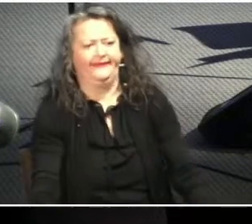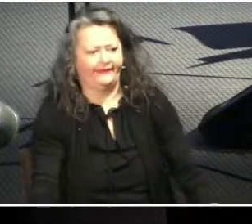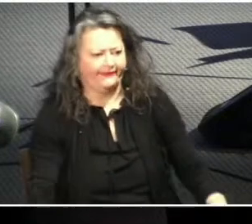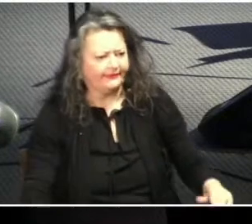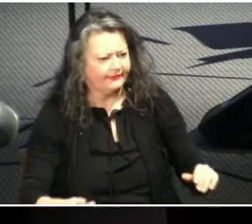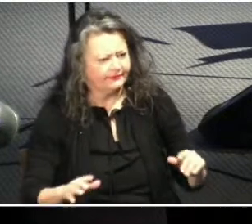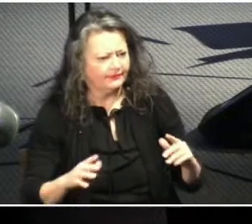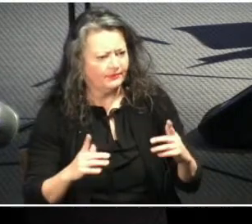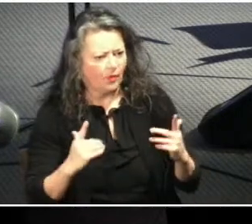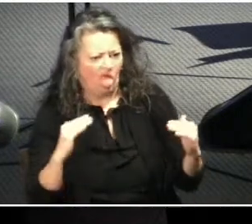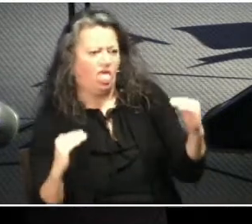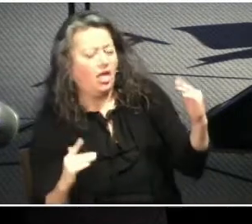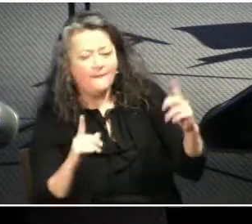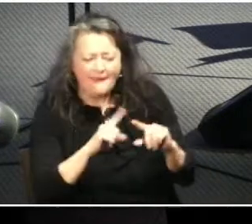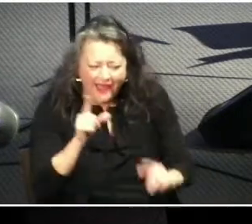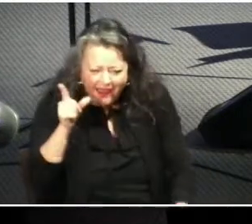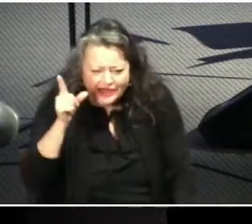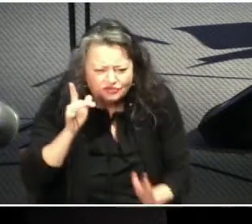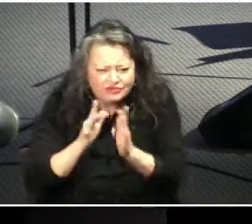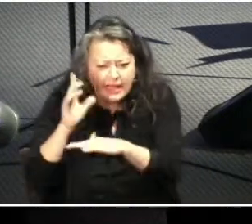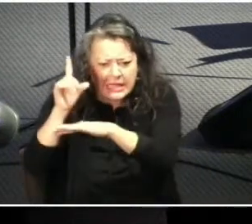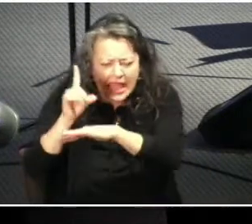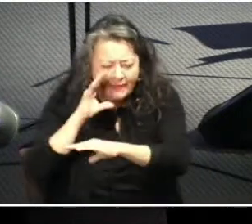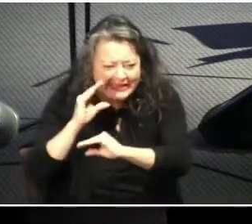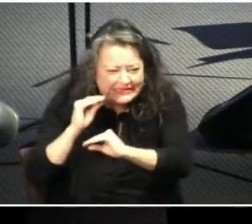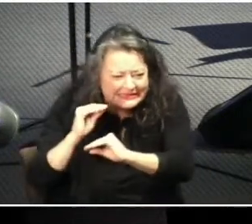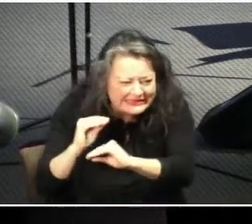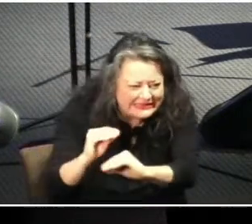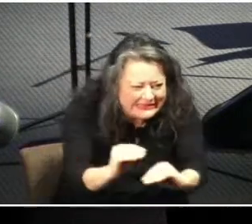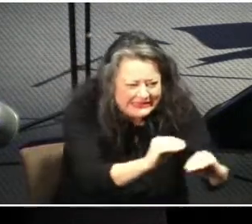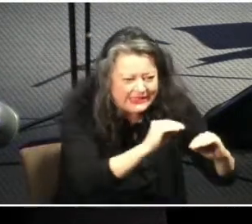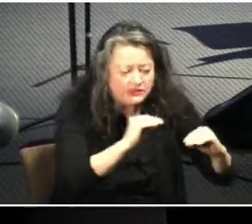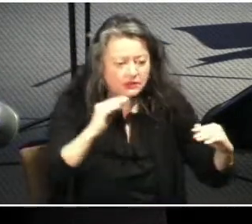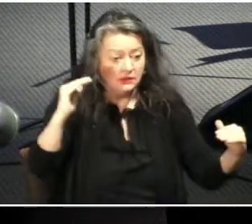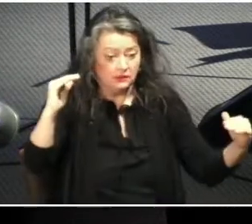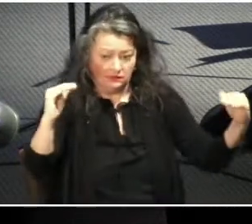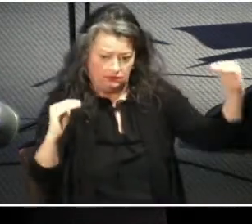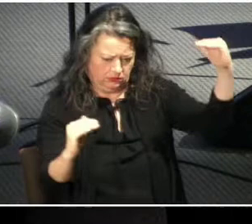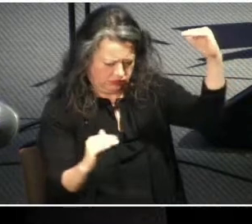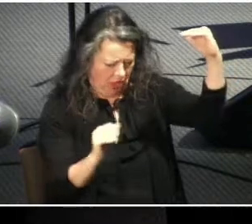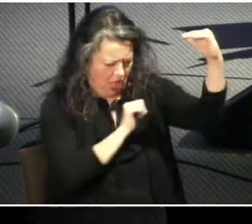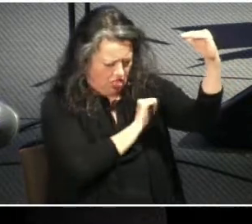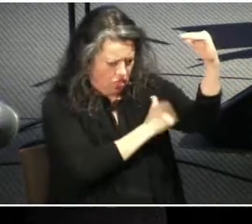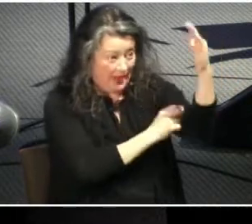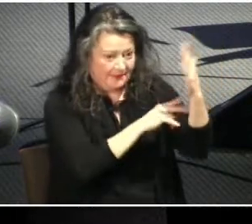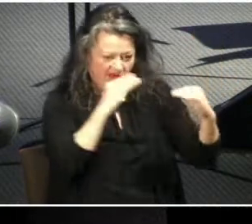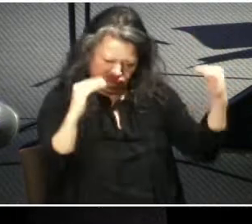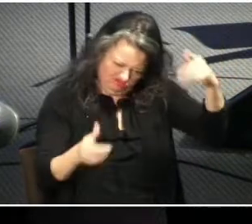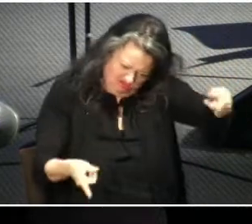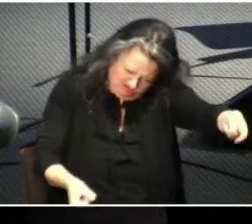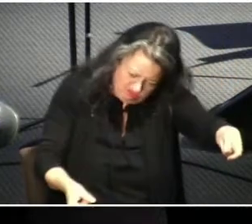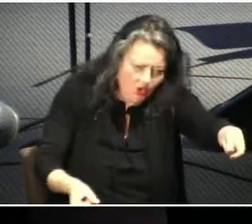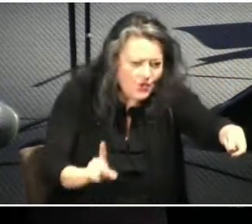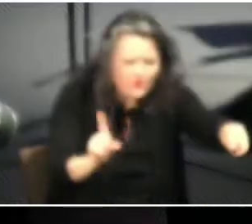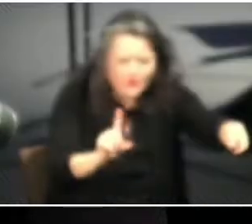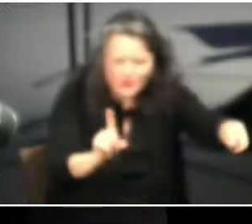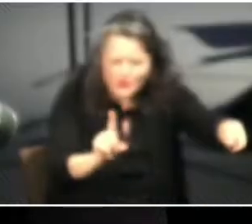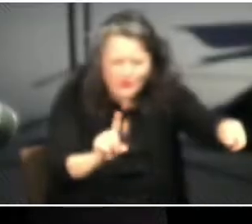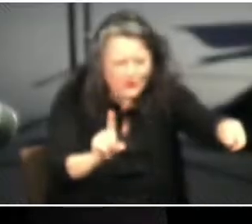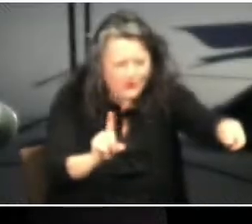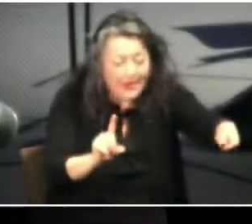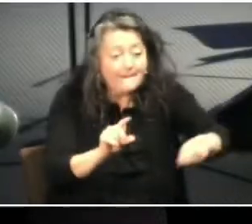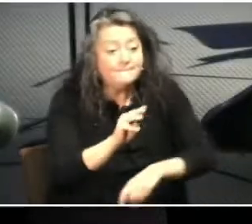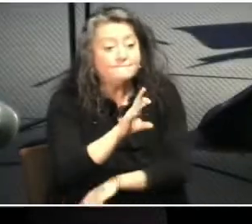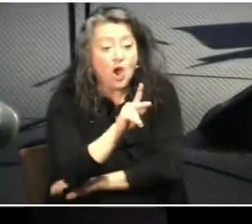all upside down. He will teach the disciples a new understanding of authority and submission, and Mark 10 42 to